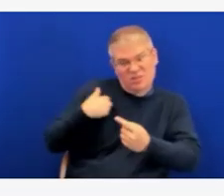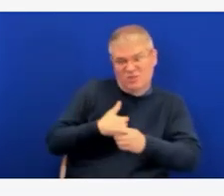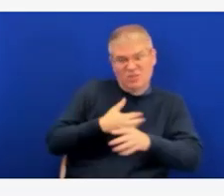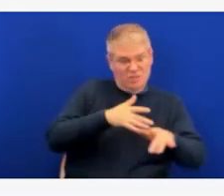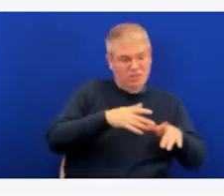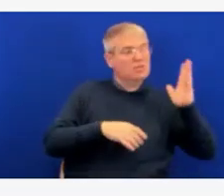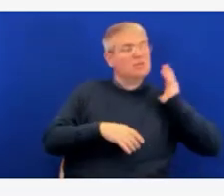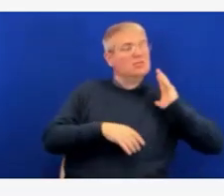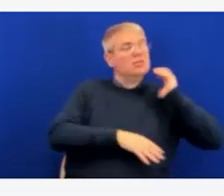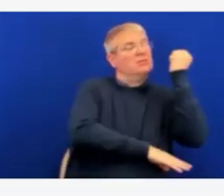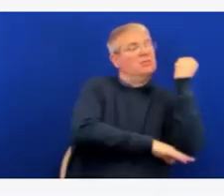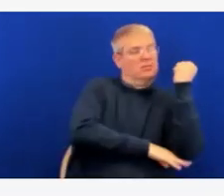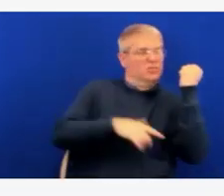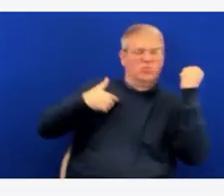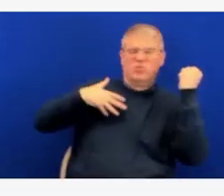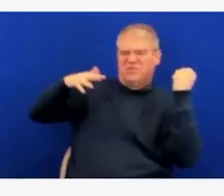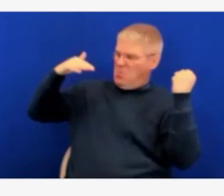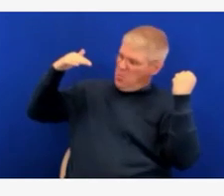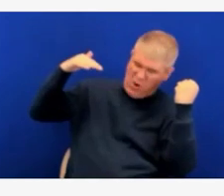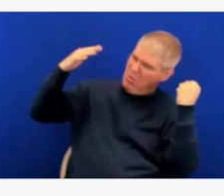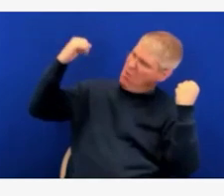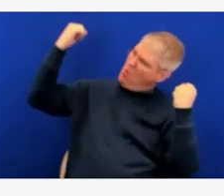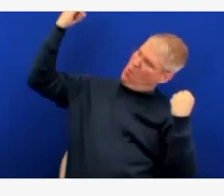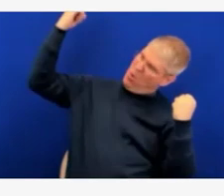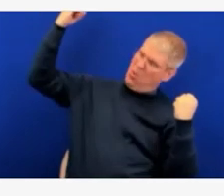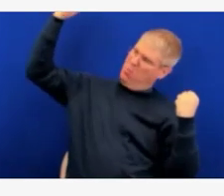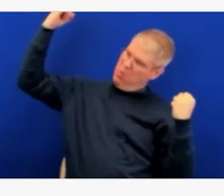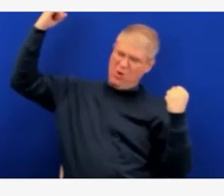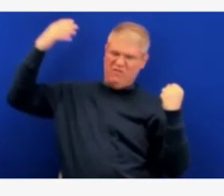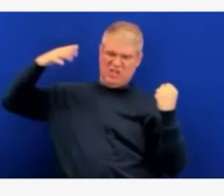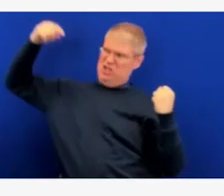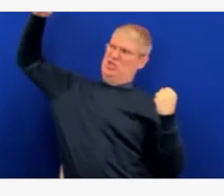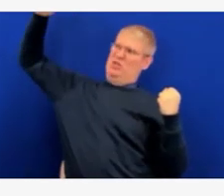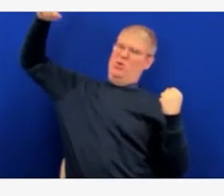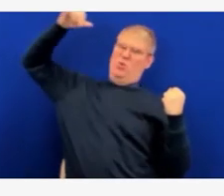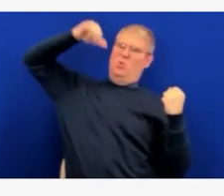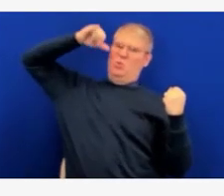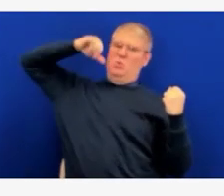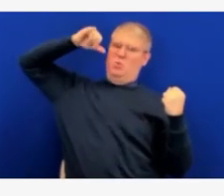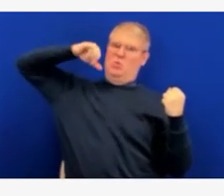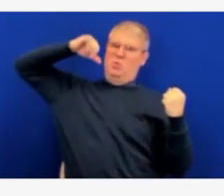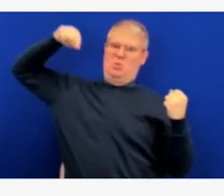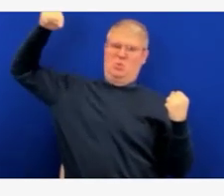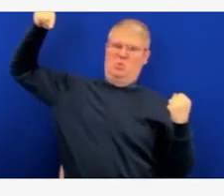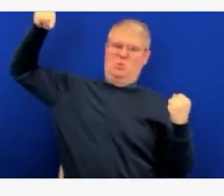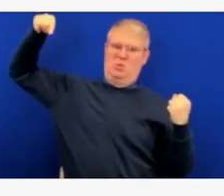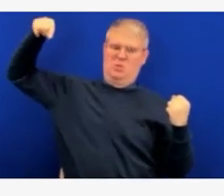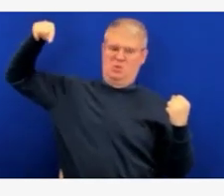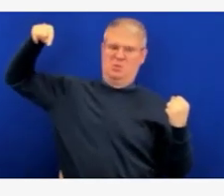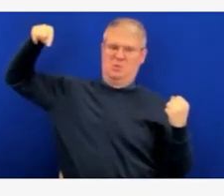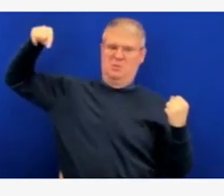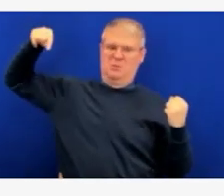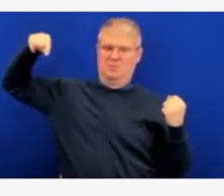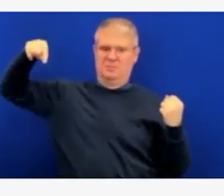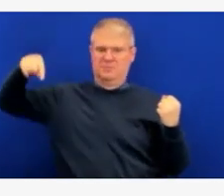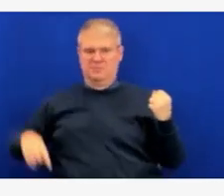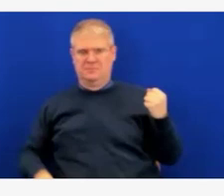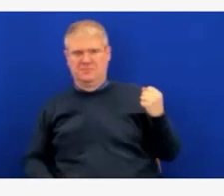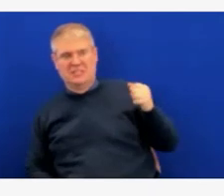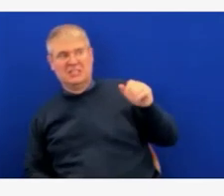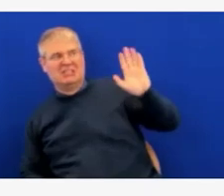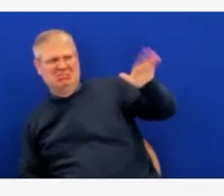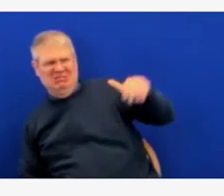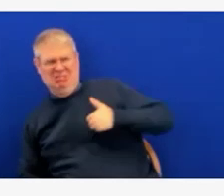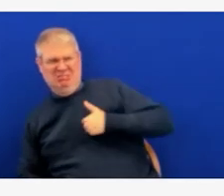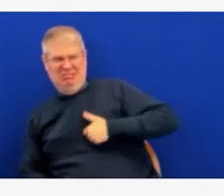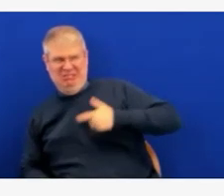Along those lines, looking back at the model and then looking for – I'm sorry about the toddler – and looking forward for the